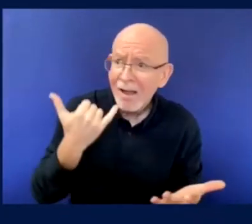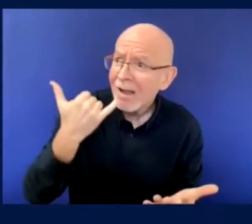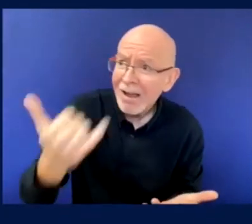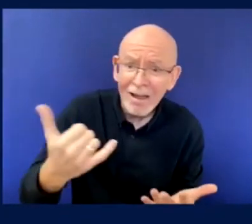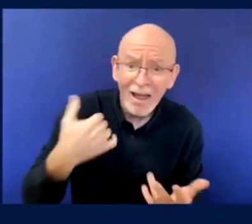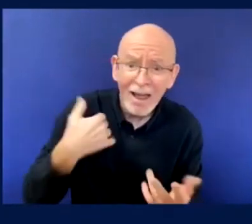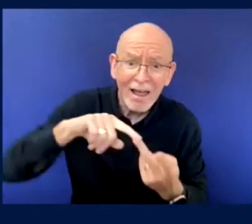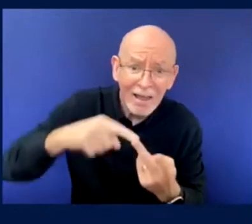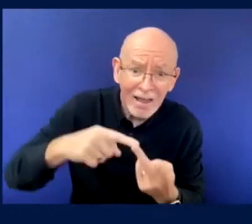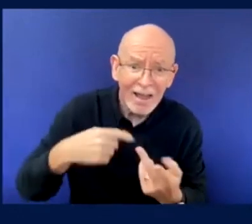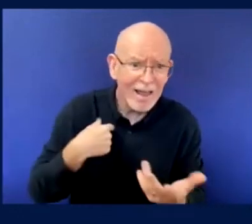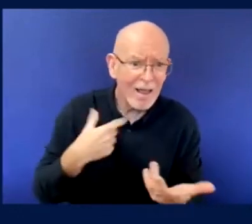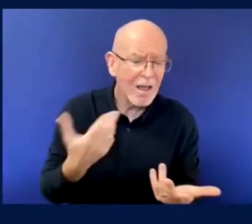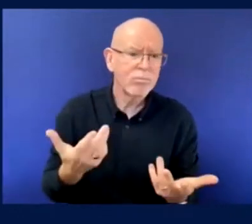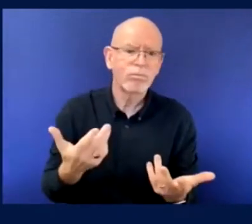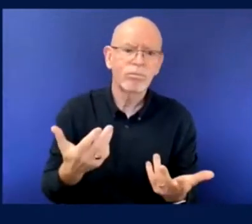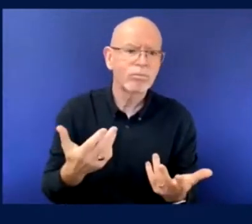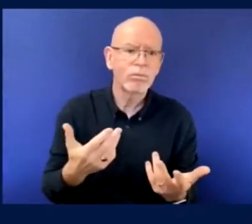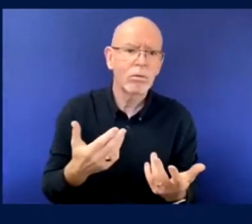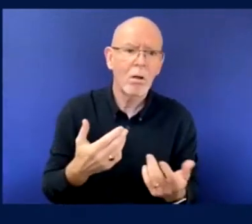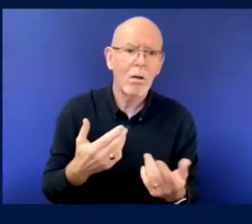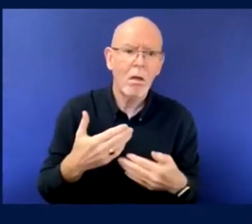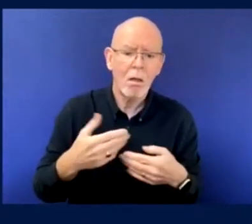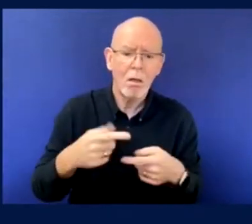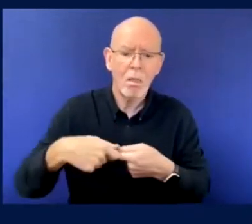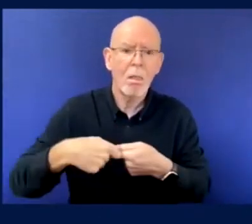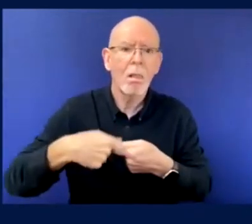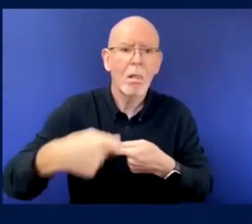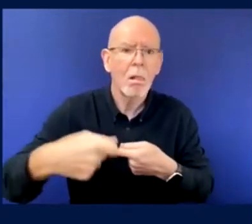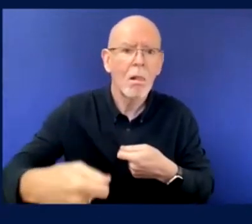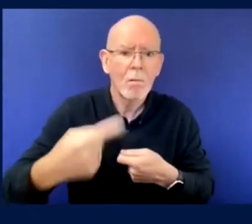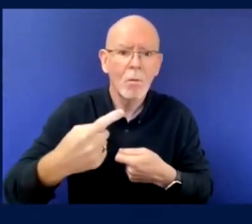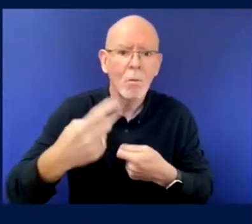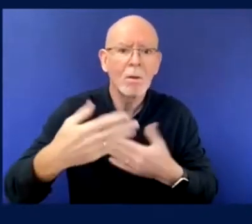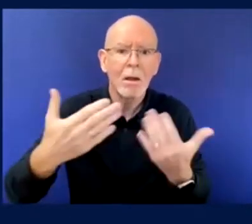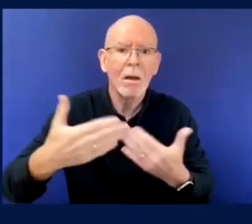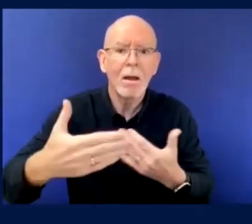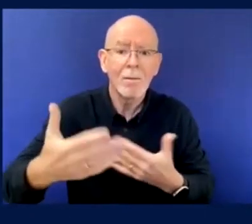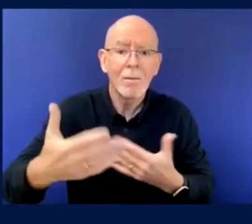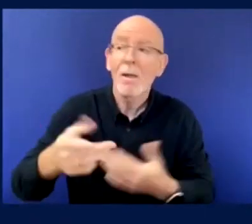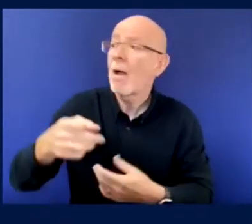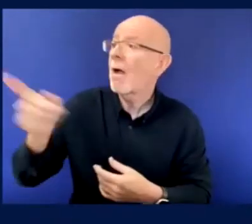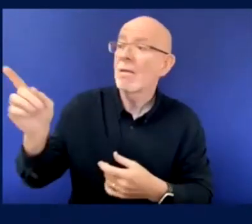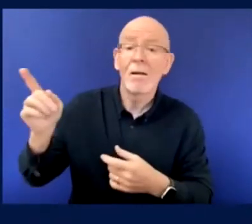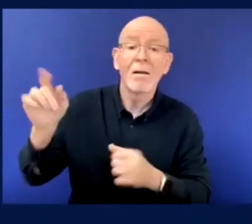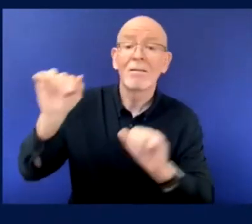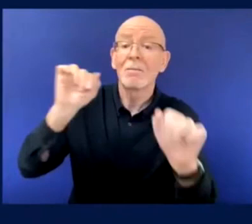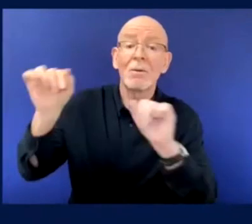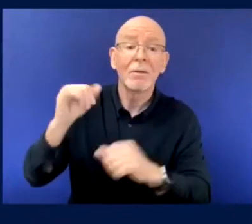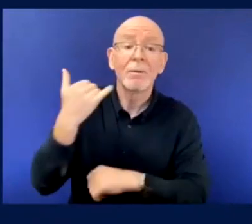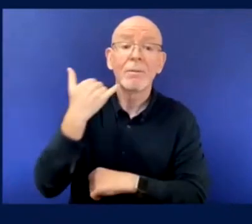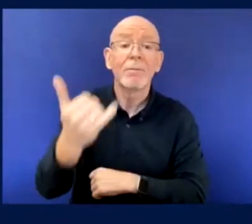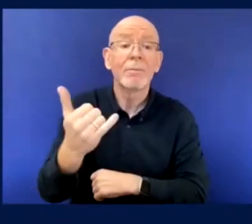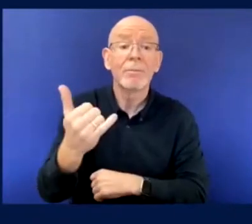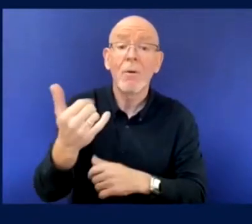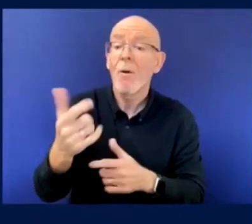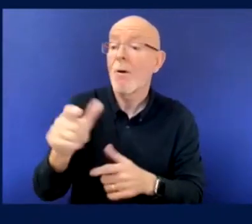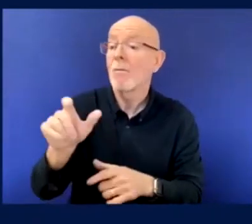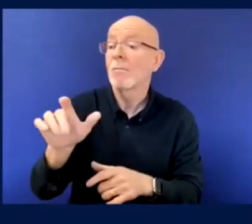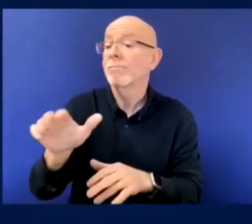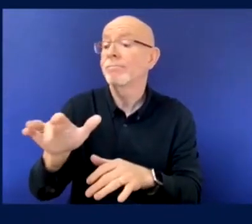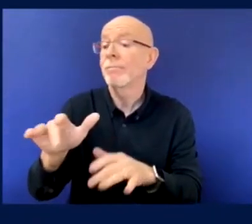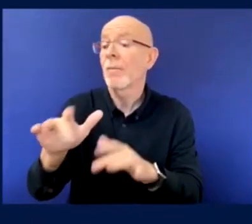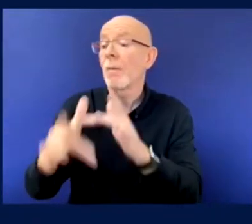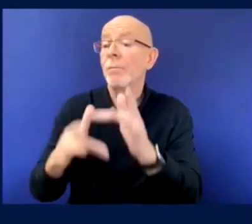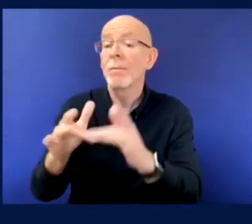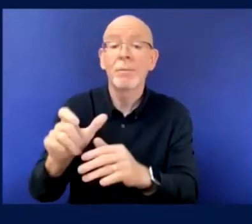process of actually purchasing the tickets and that would take away a lot of disabled people's anxiety as well about, uh, deciding whether or not